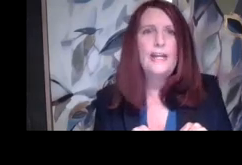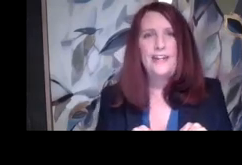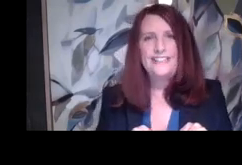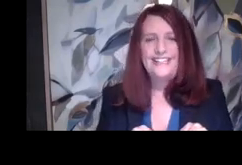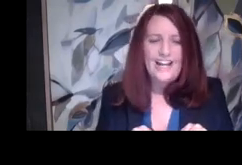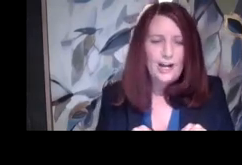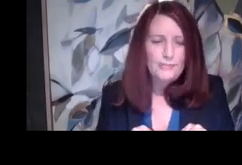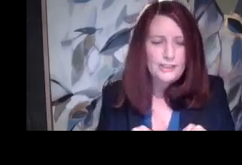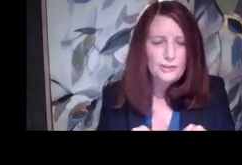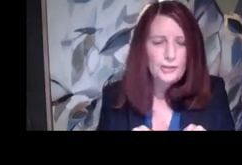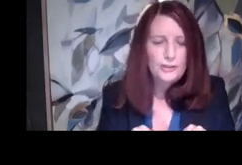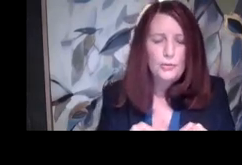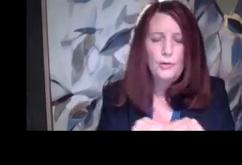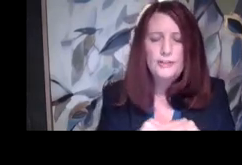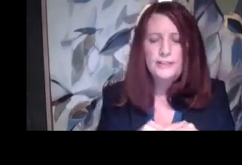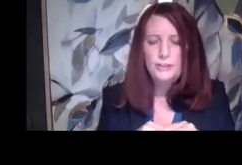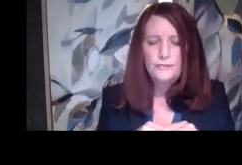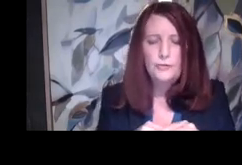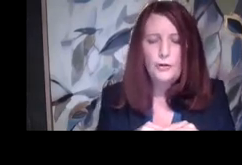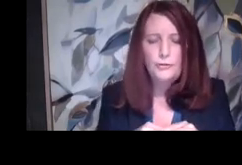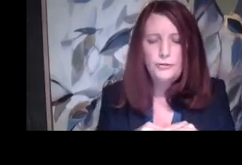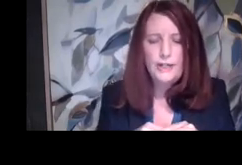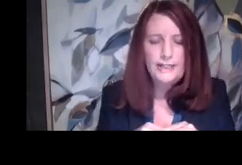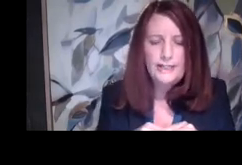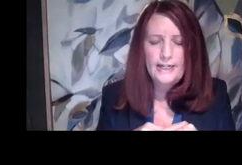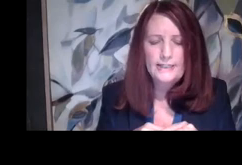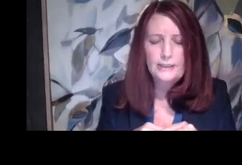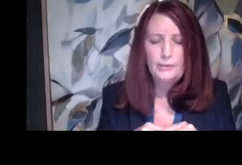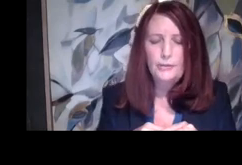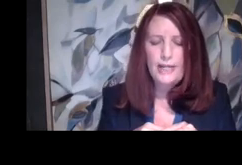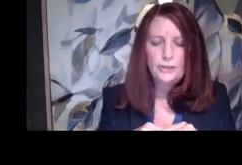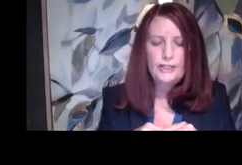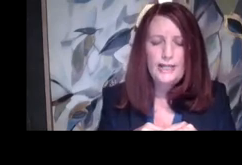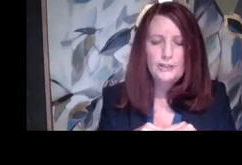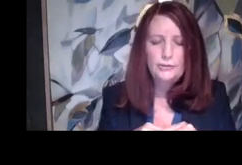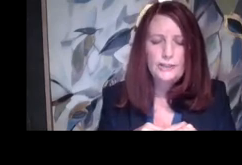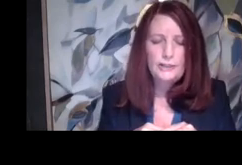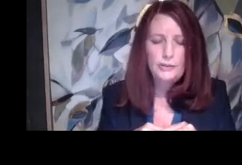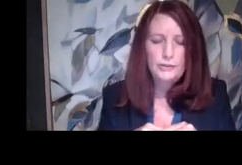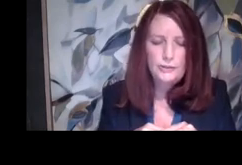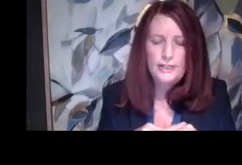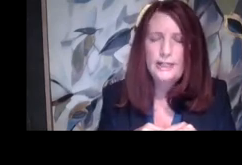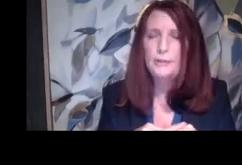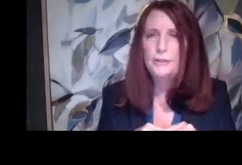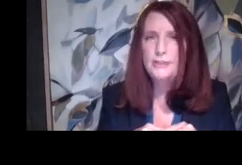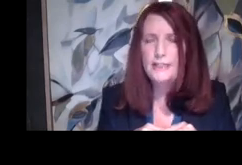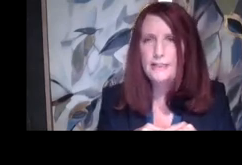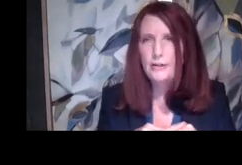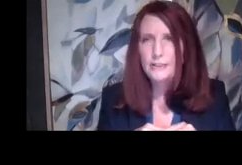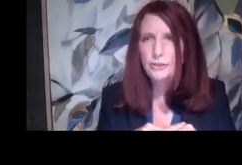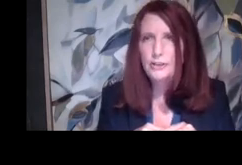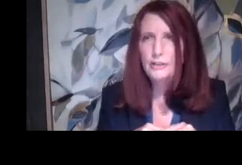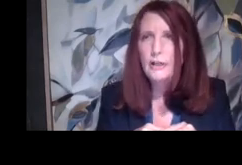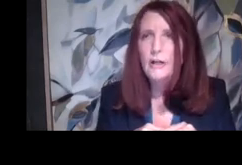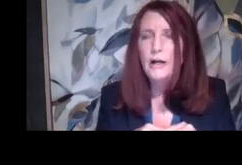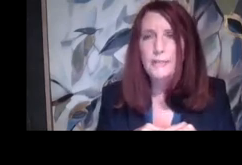Okay, great. a school holds auditions for orchestra in an inaccessible location and a student in a wheelchair is unable to attend